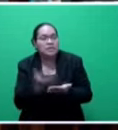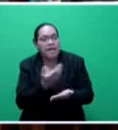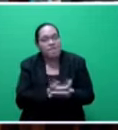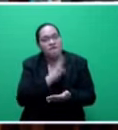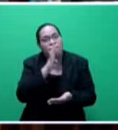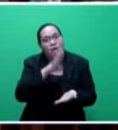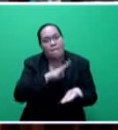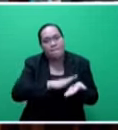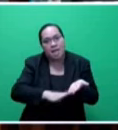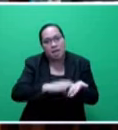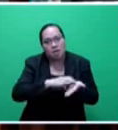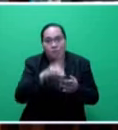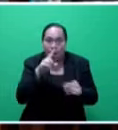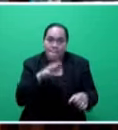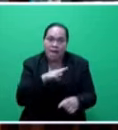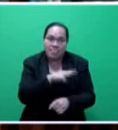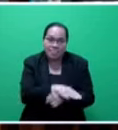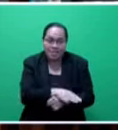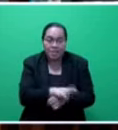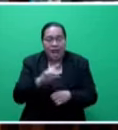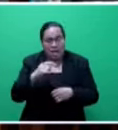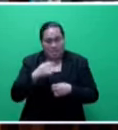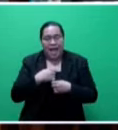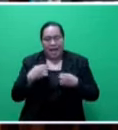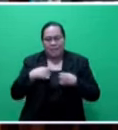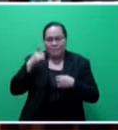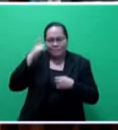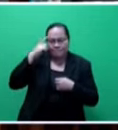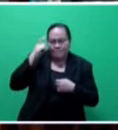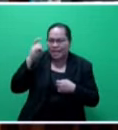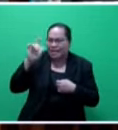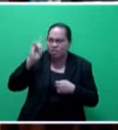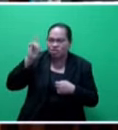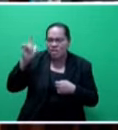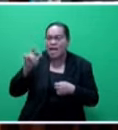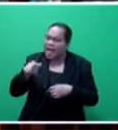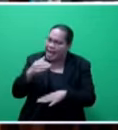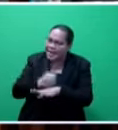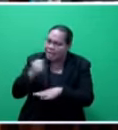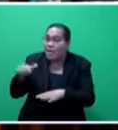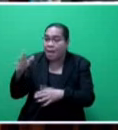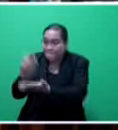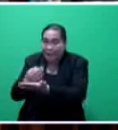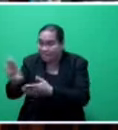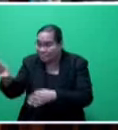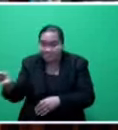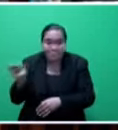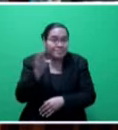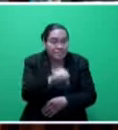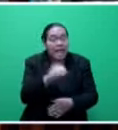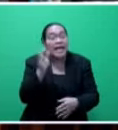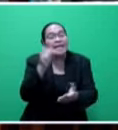per month. And what we are suggesting, Mr. Speaker, is government should put that money into a worker